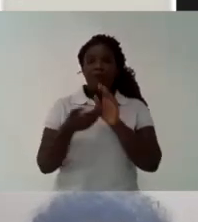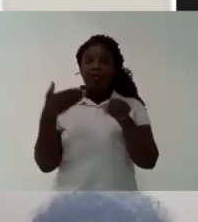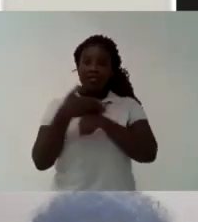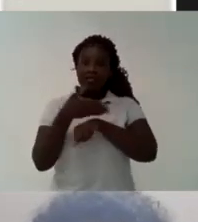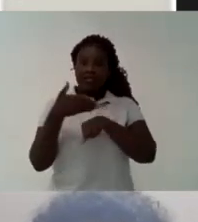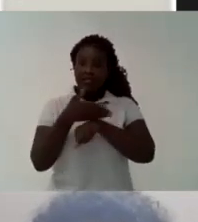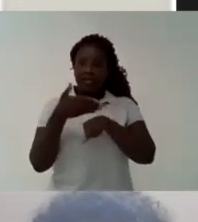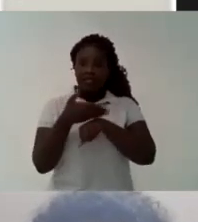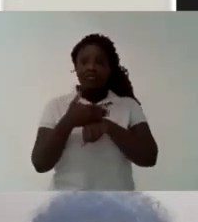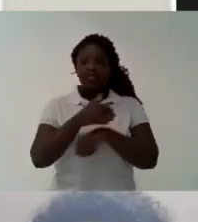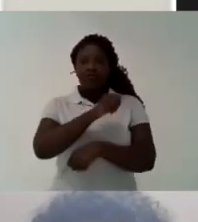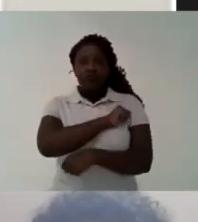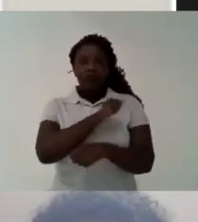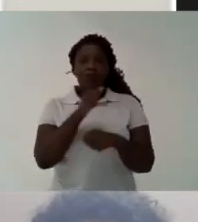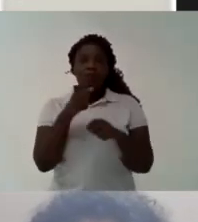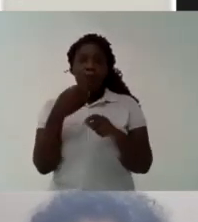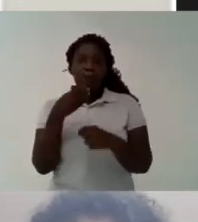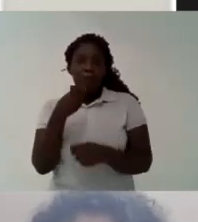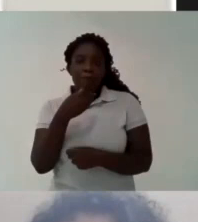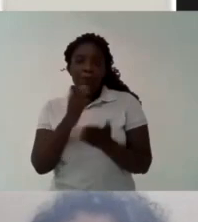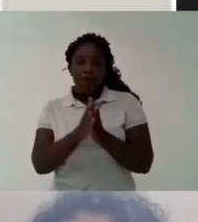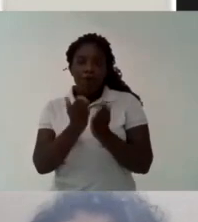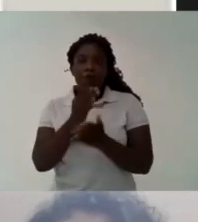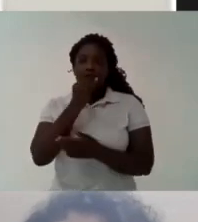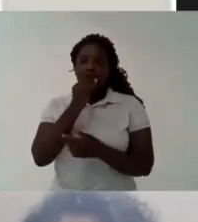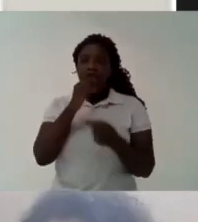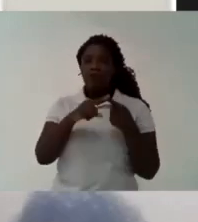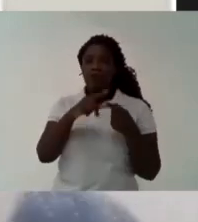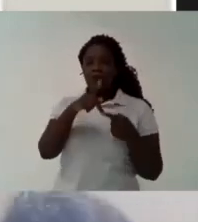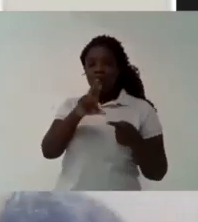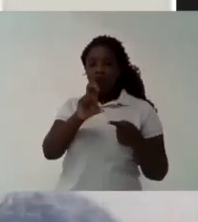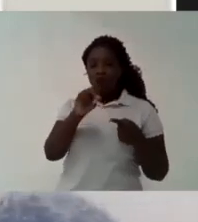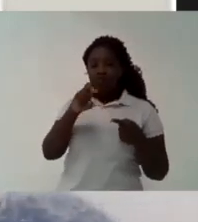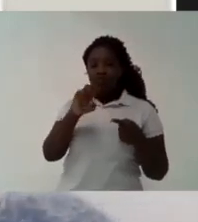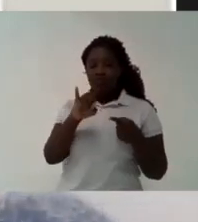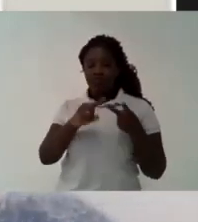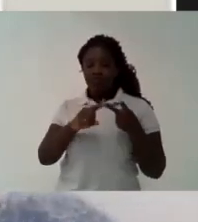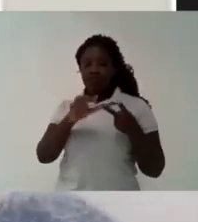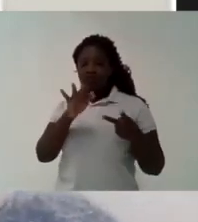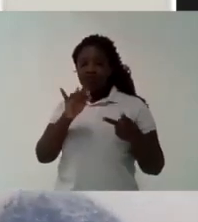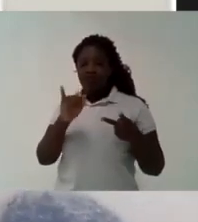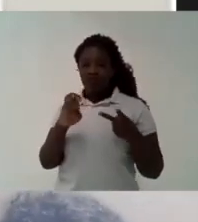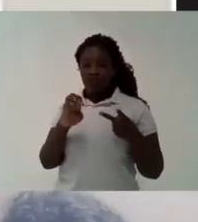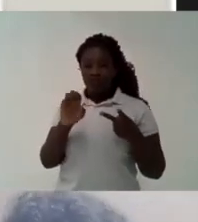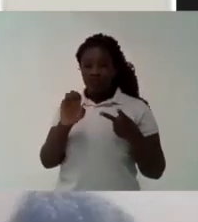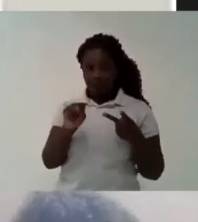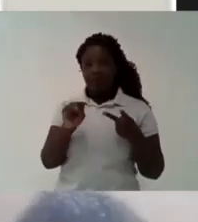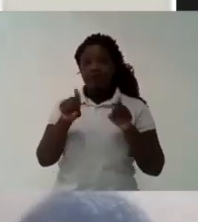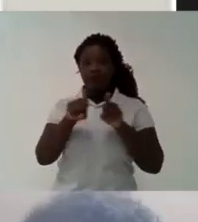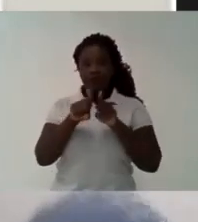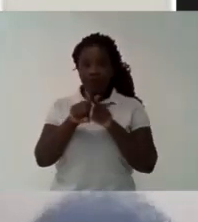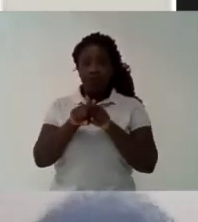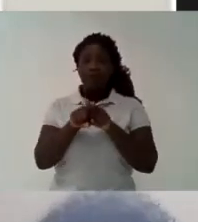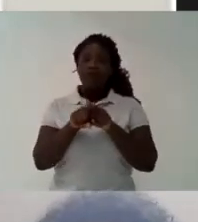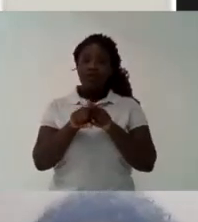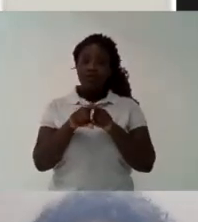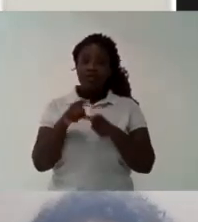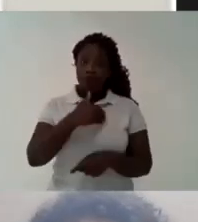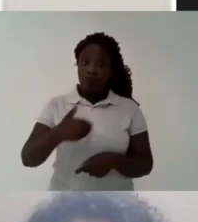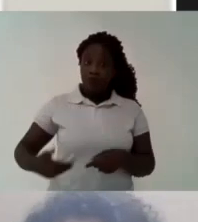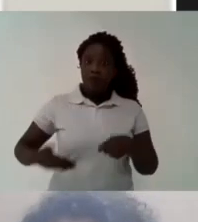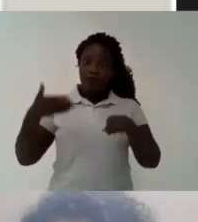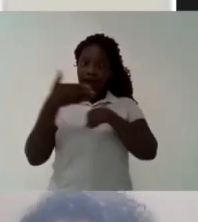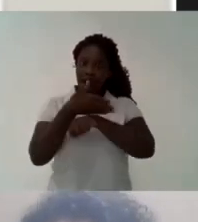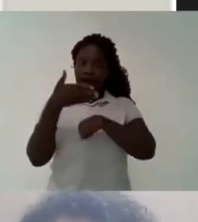And Brazil was And the UNE was the protagonist in Brazil for the creation